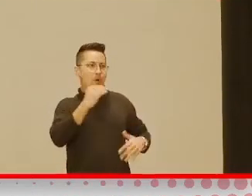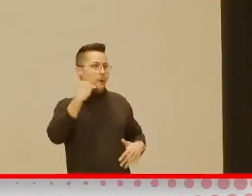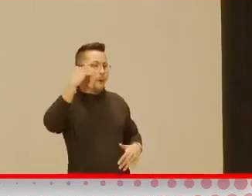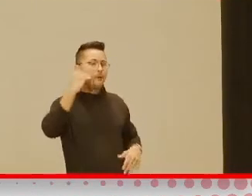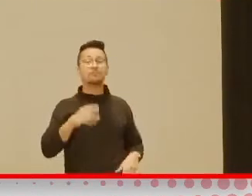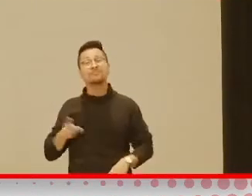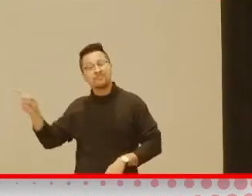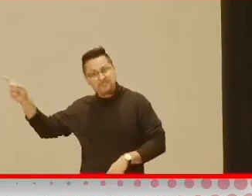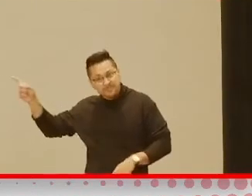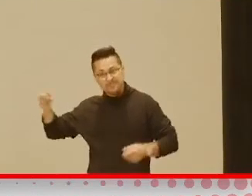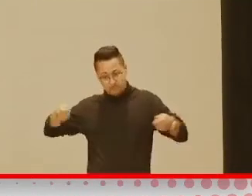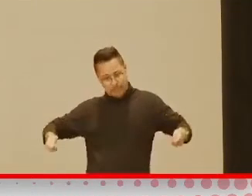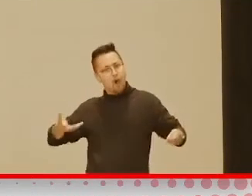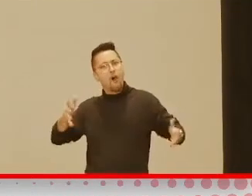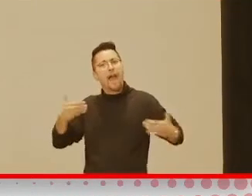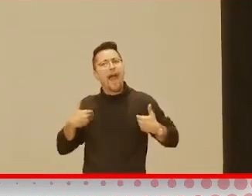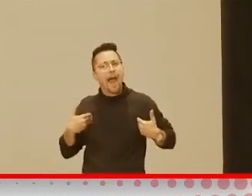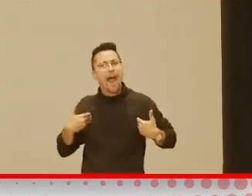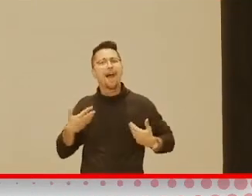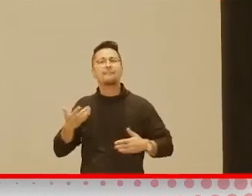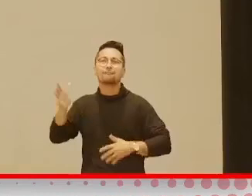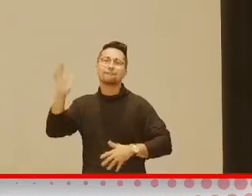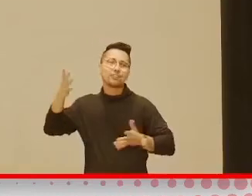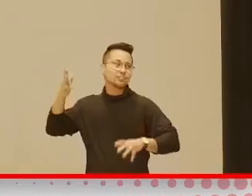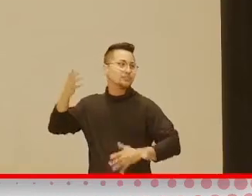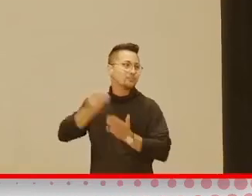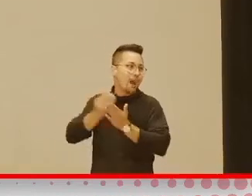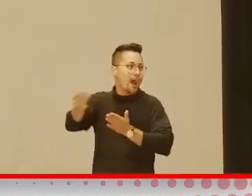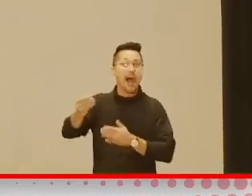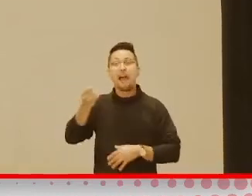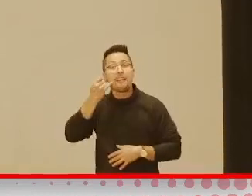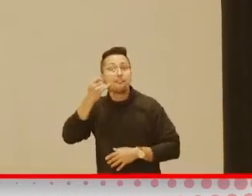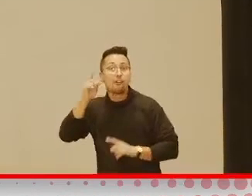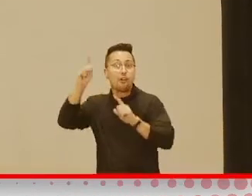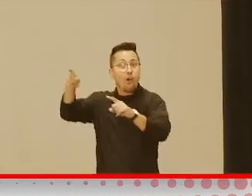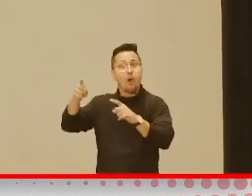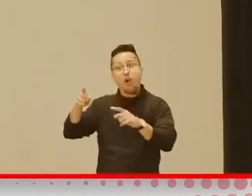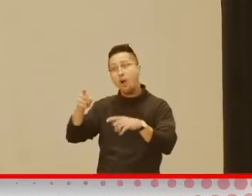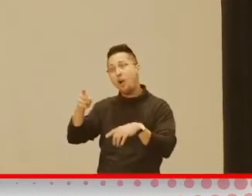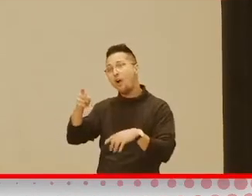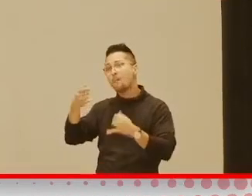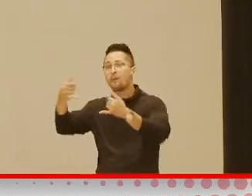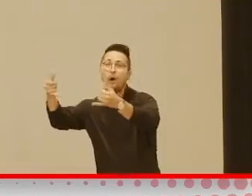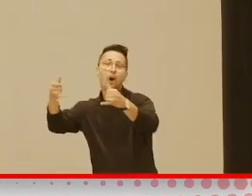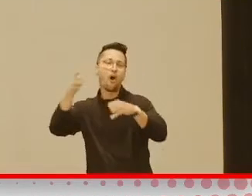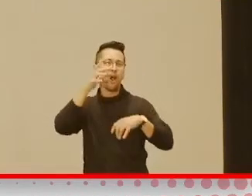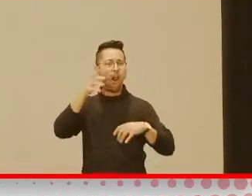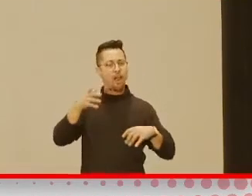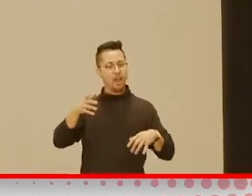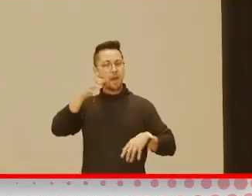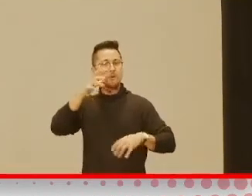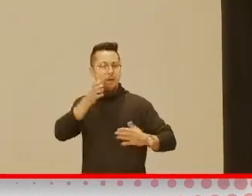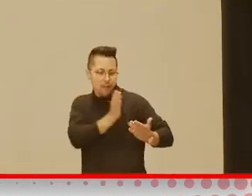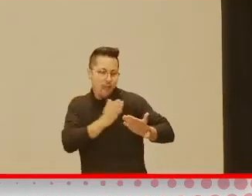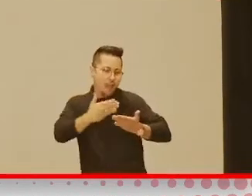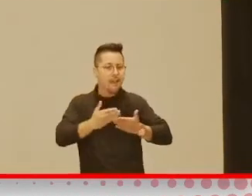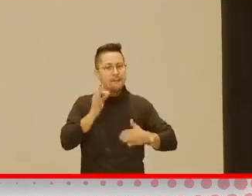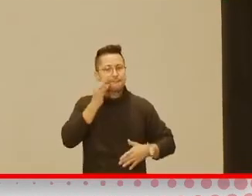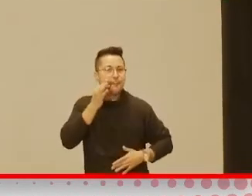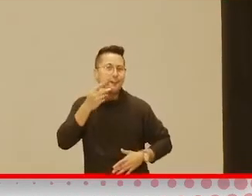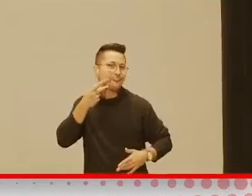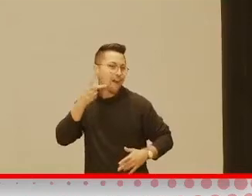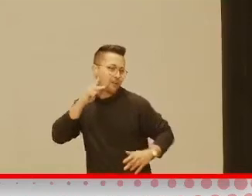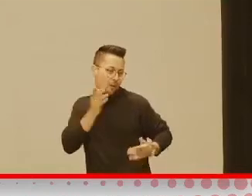platters, right? You bought it with the intention that when you go to a party, you were going to cut up all the fruit and vegetables and you were going to take it, right?